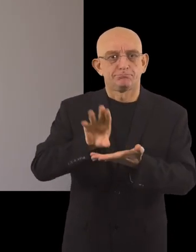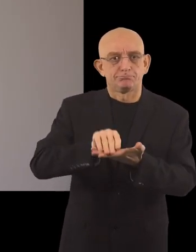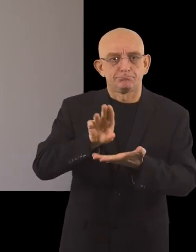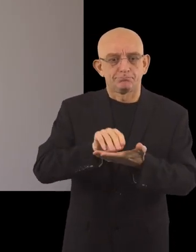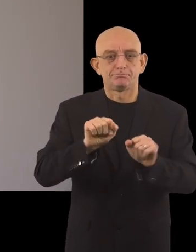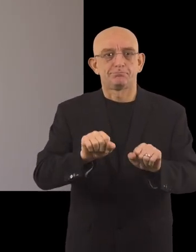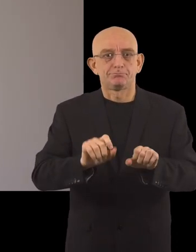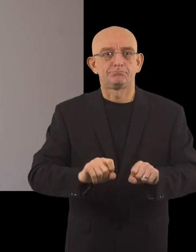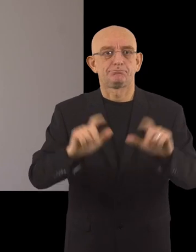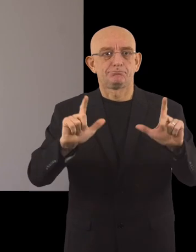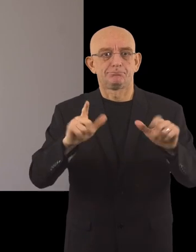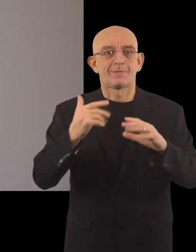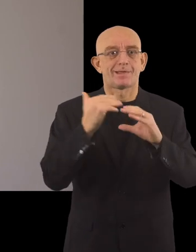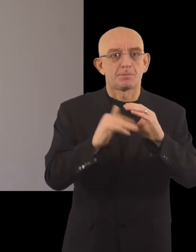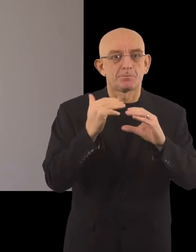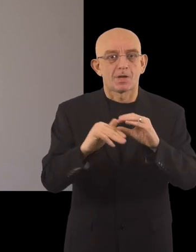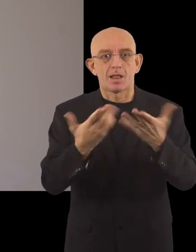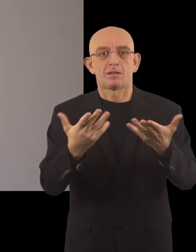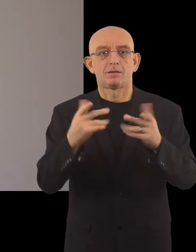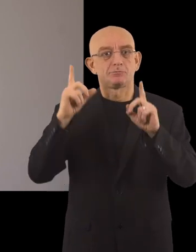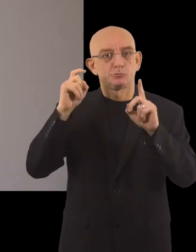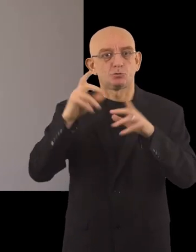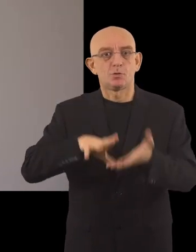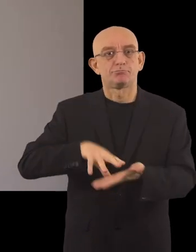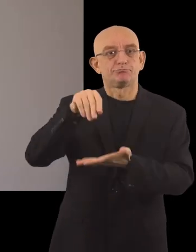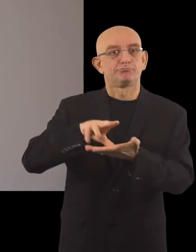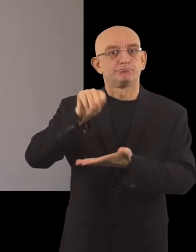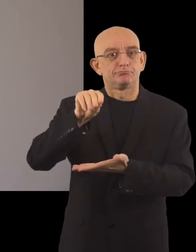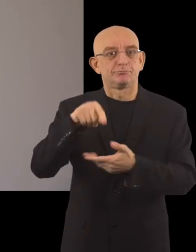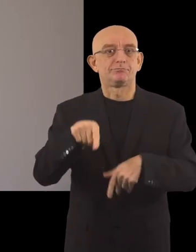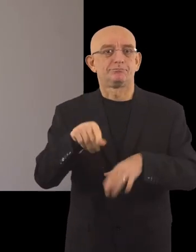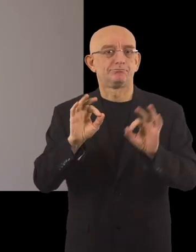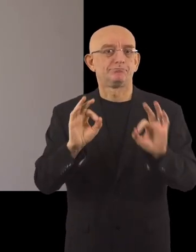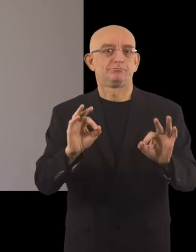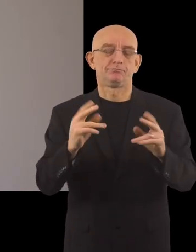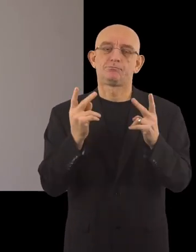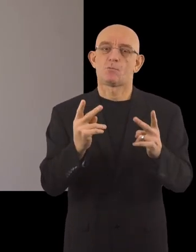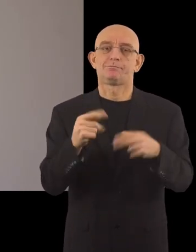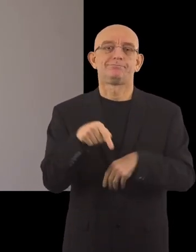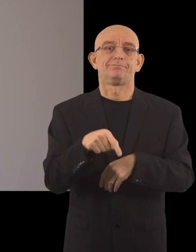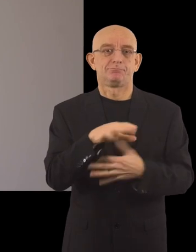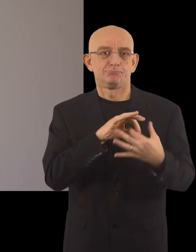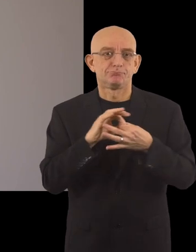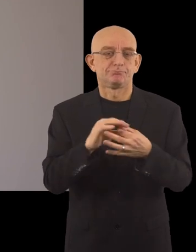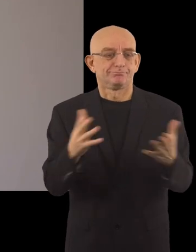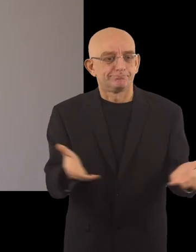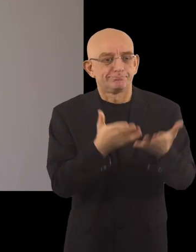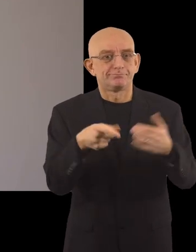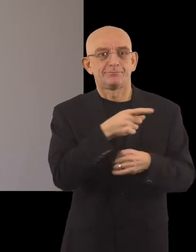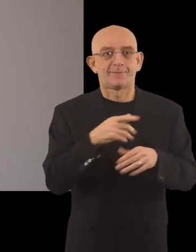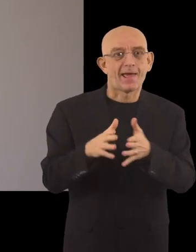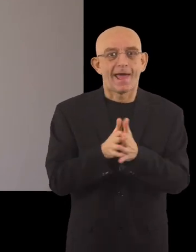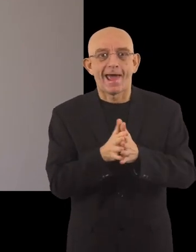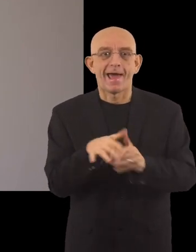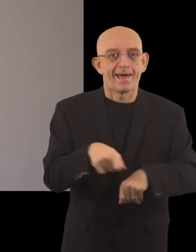install software, send emails or upload photos. Another aspect important for us was activation